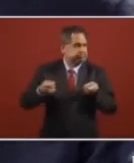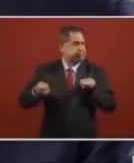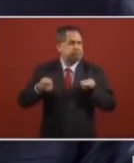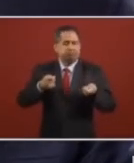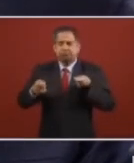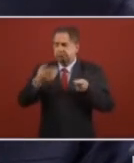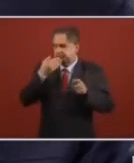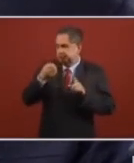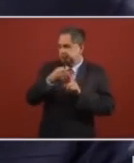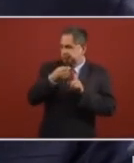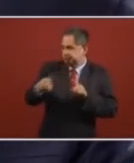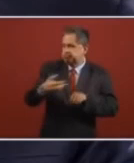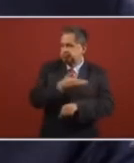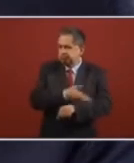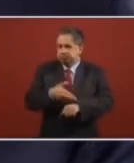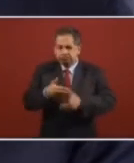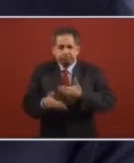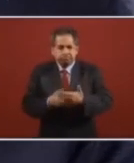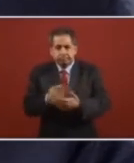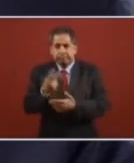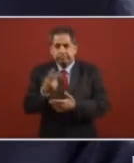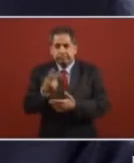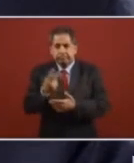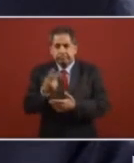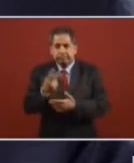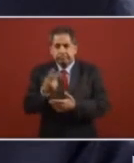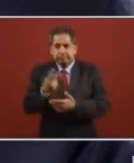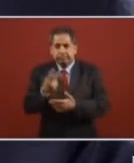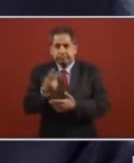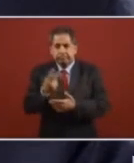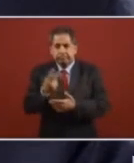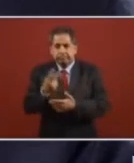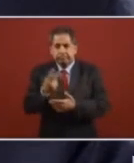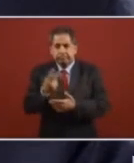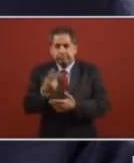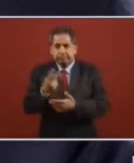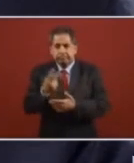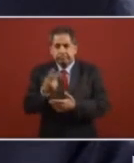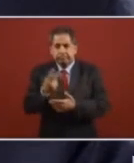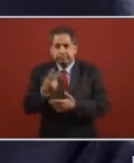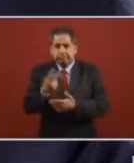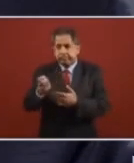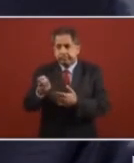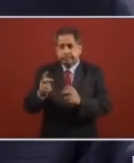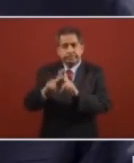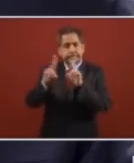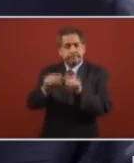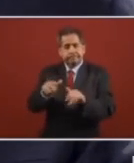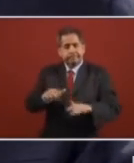Eso es lo que permite la paz social. That is what permits social peace.